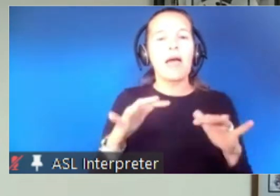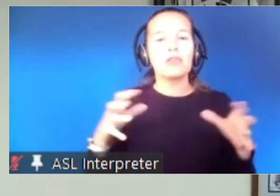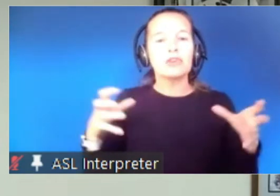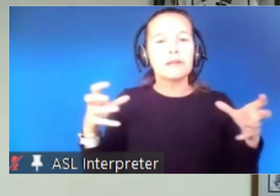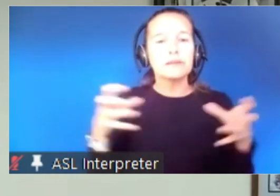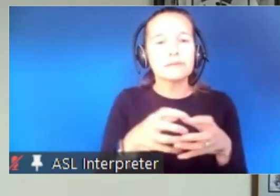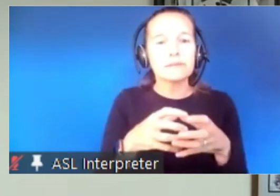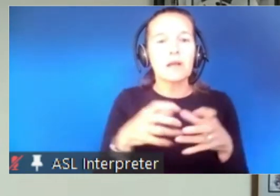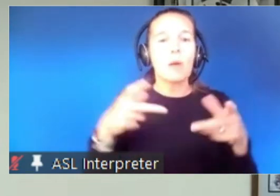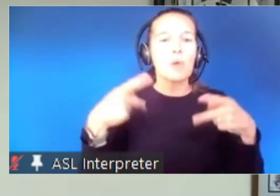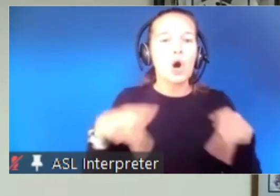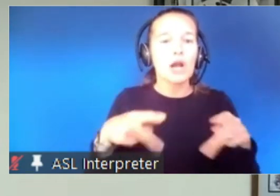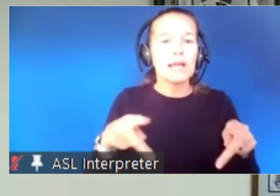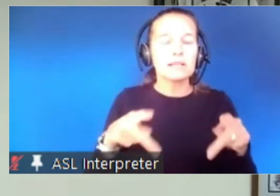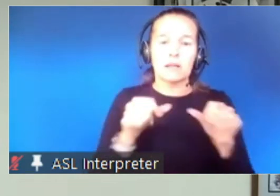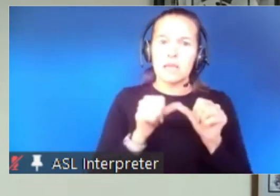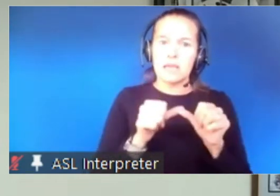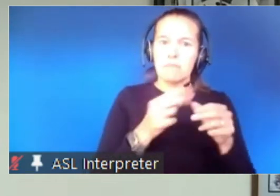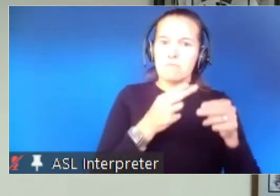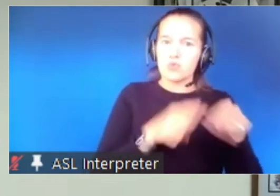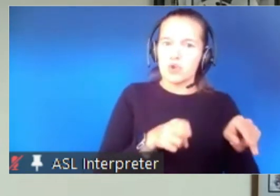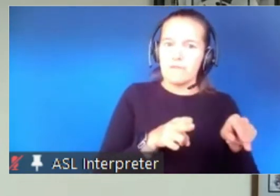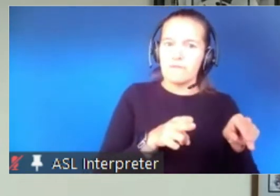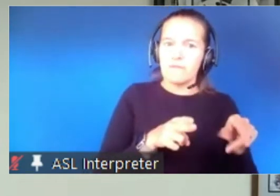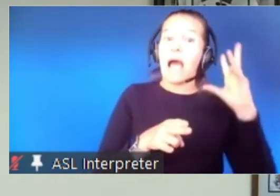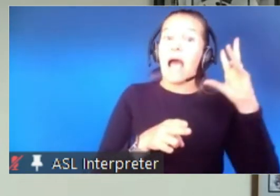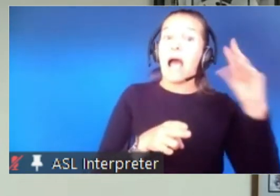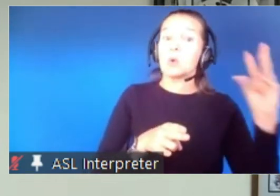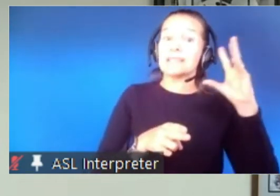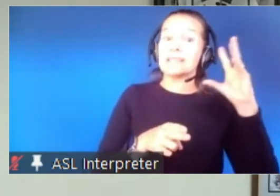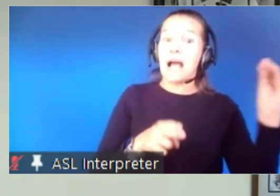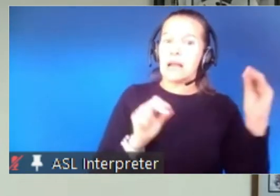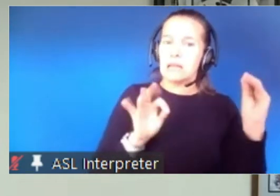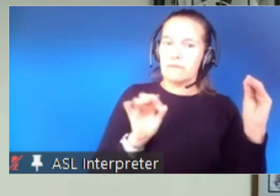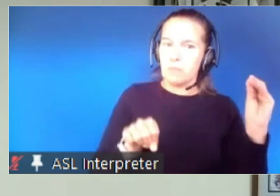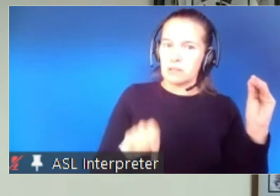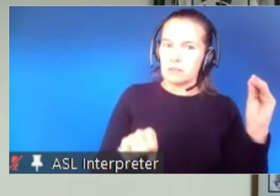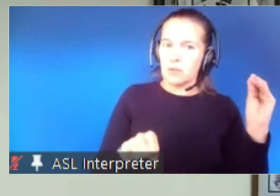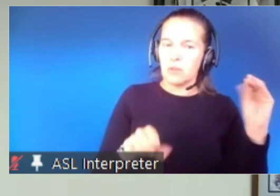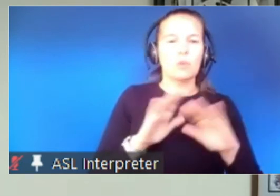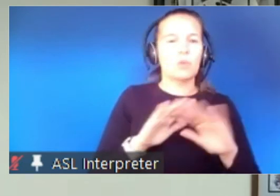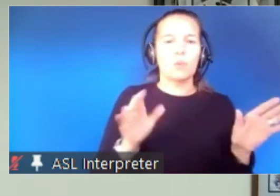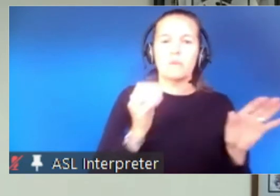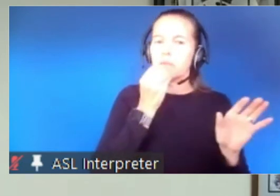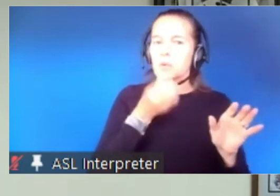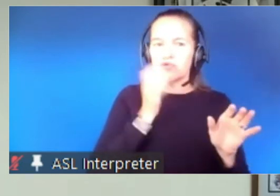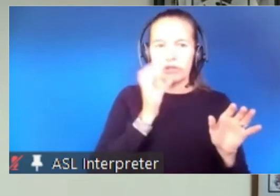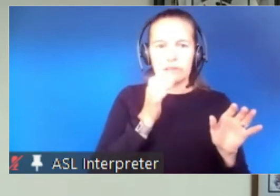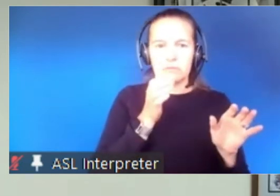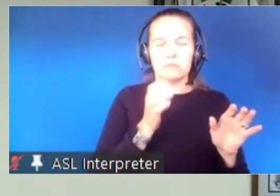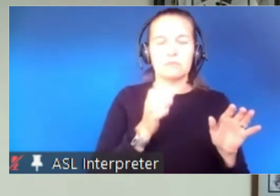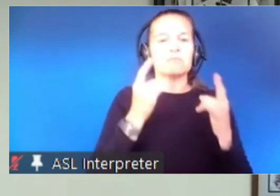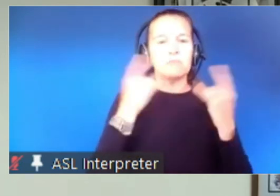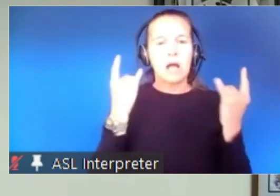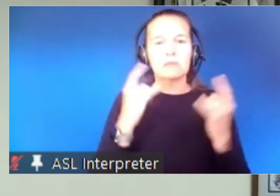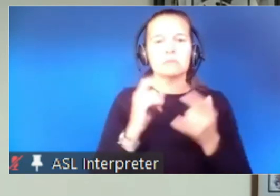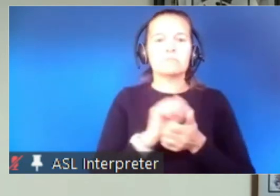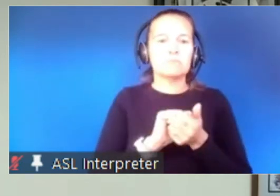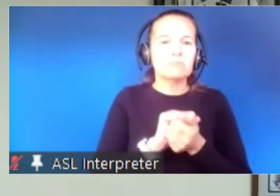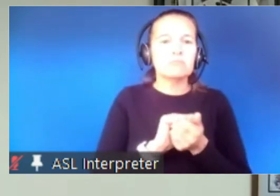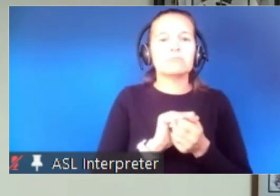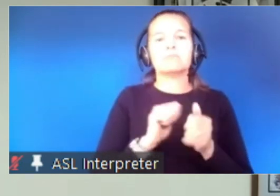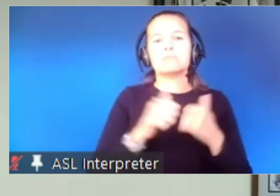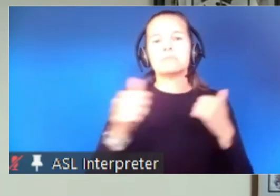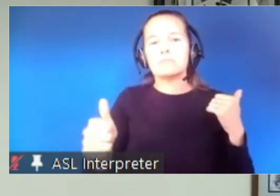possible without food or drink mask and social distancing and hand washing are still very important non